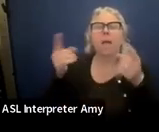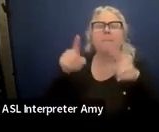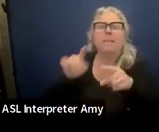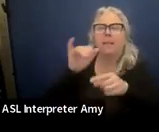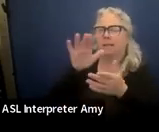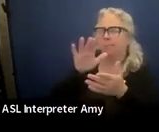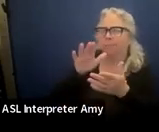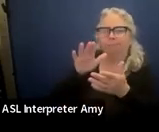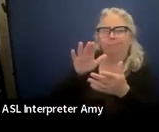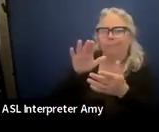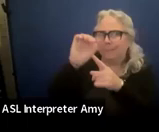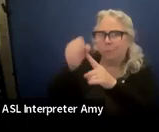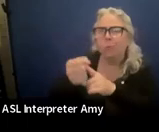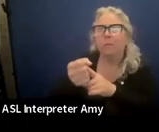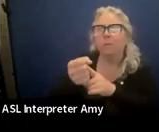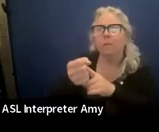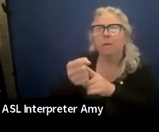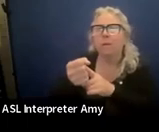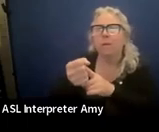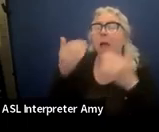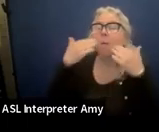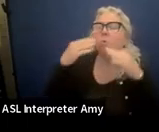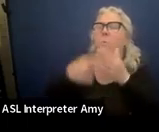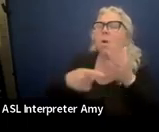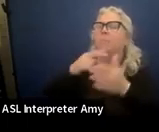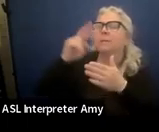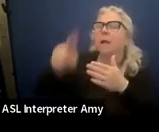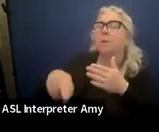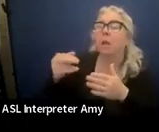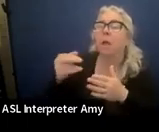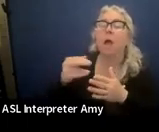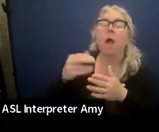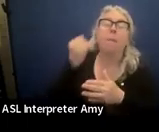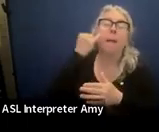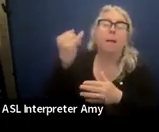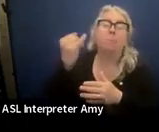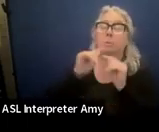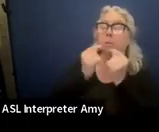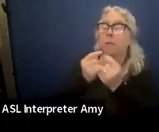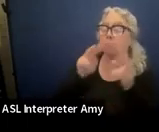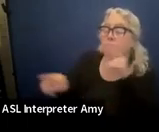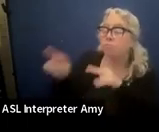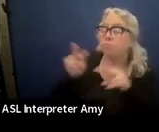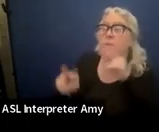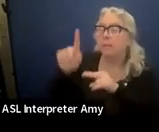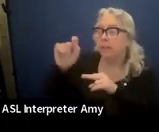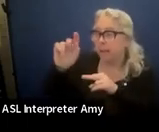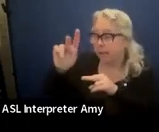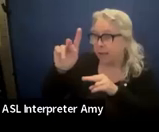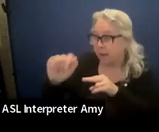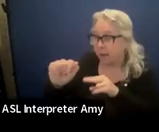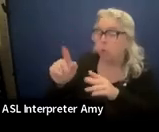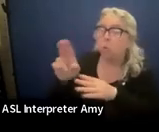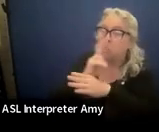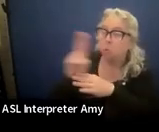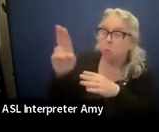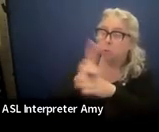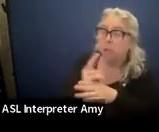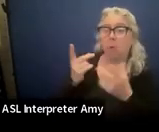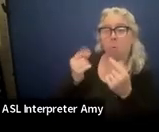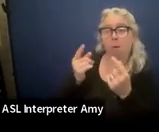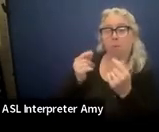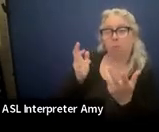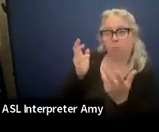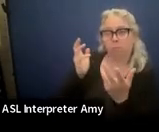I imagine if the team was looking at data often and using it to change up what they were doing